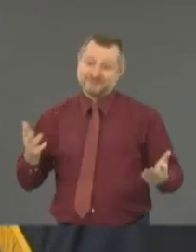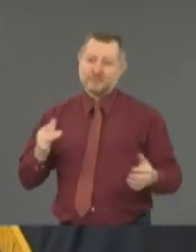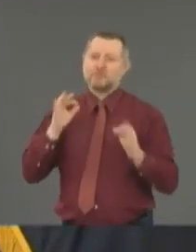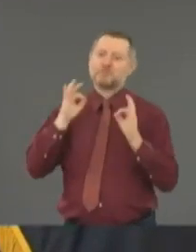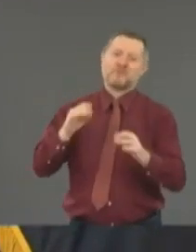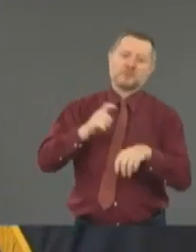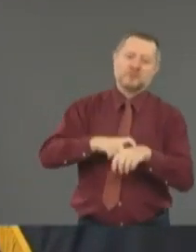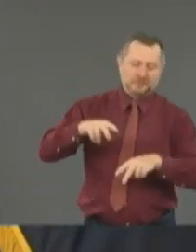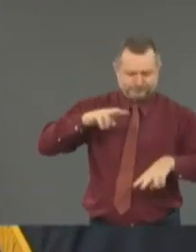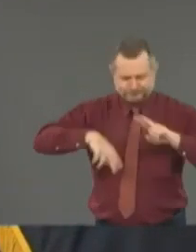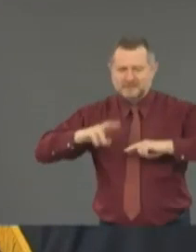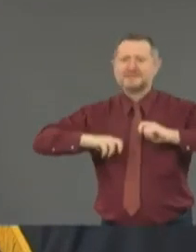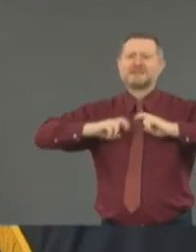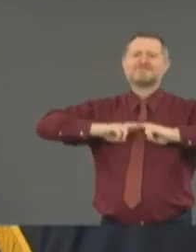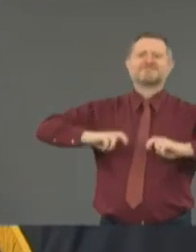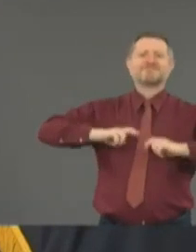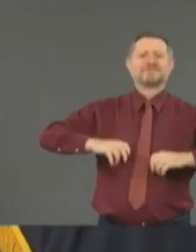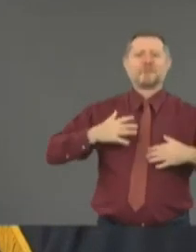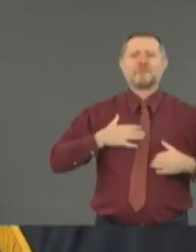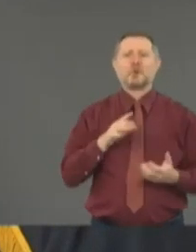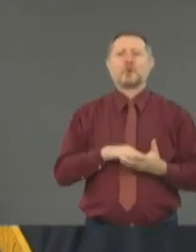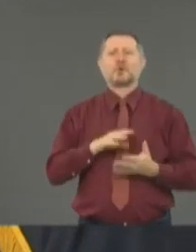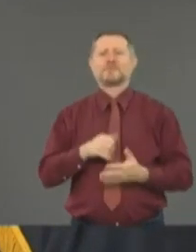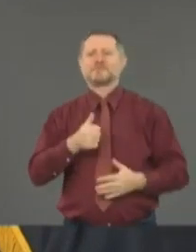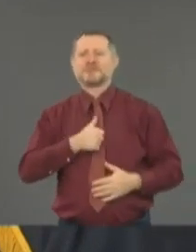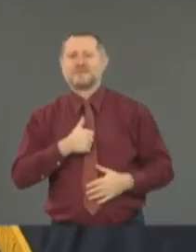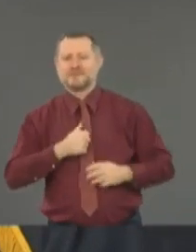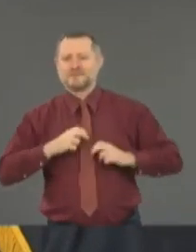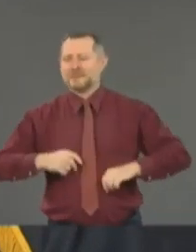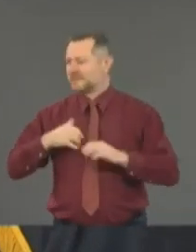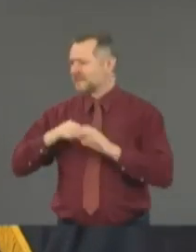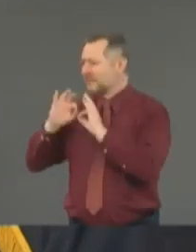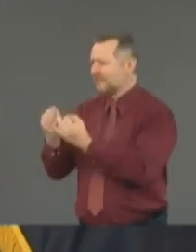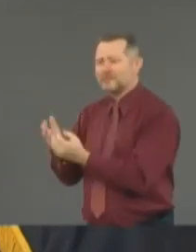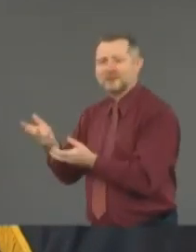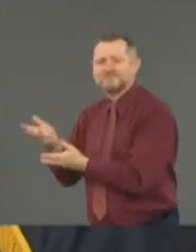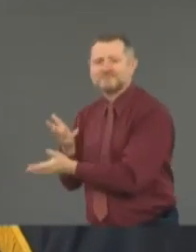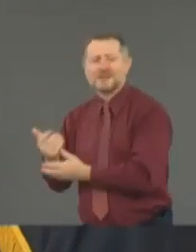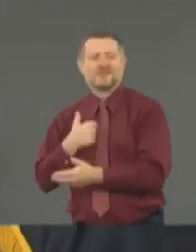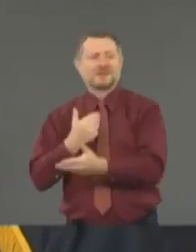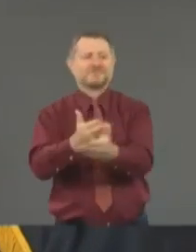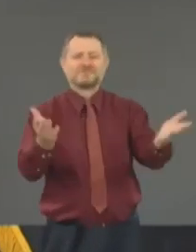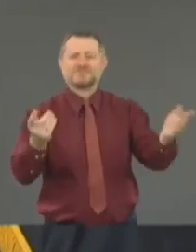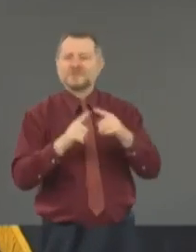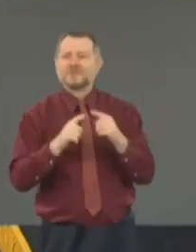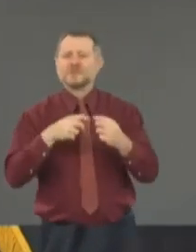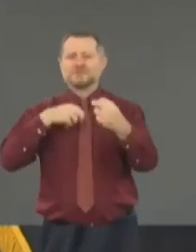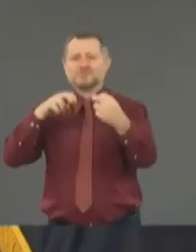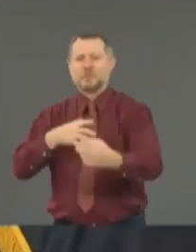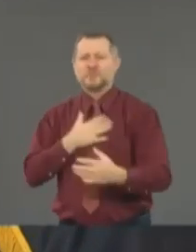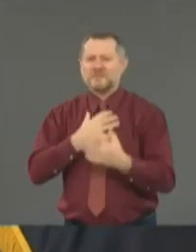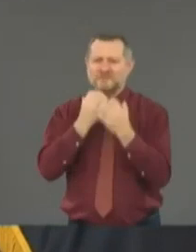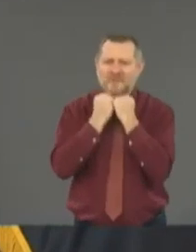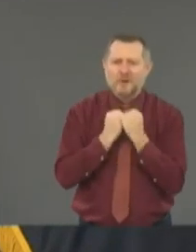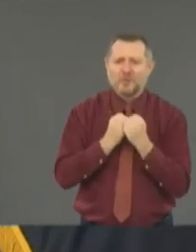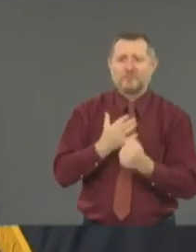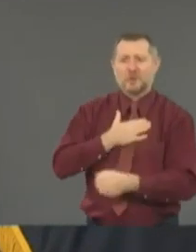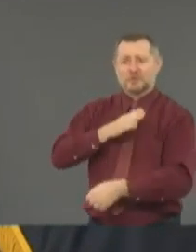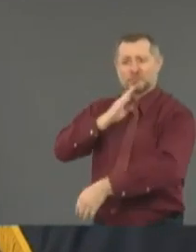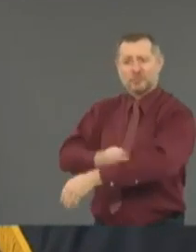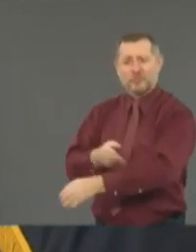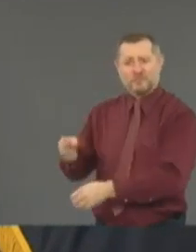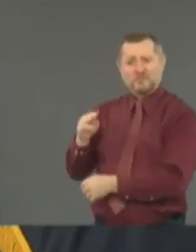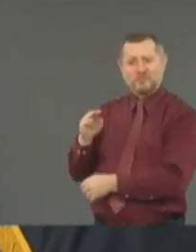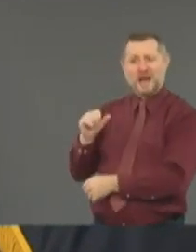about yourself. Learn about your family. You learn about people. I said to Michaela, what do you want for graduation? Any other